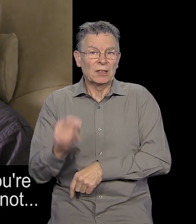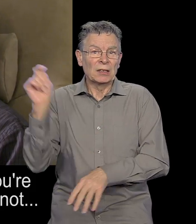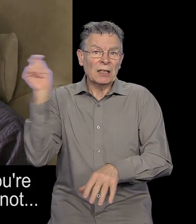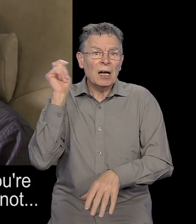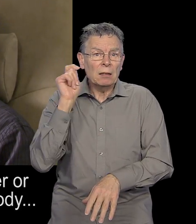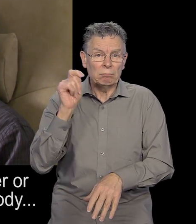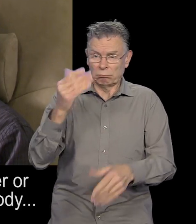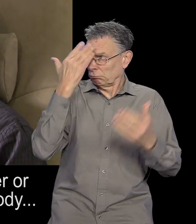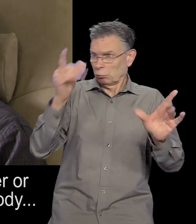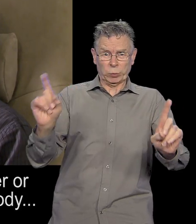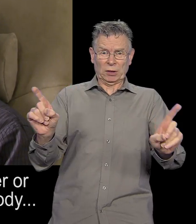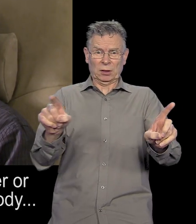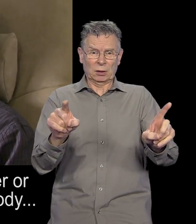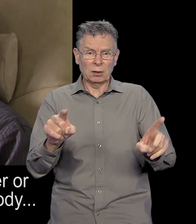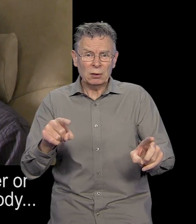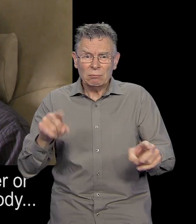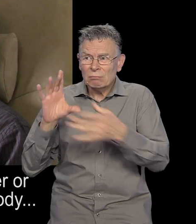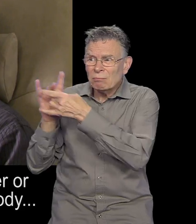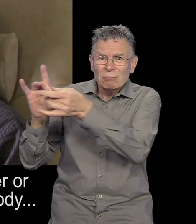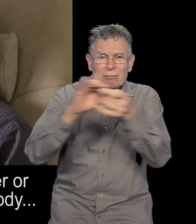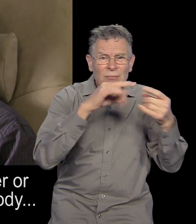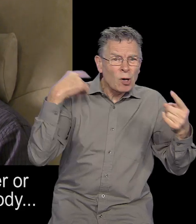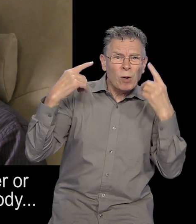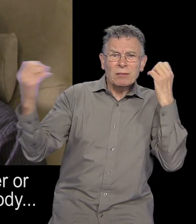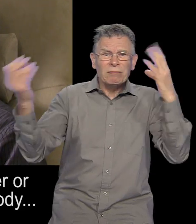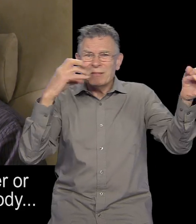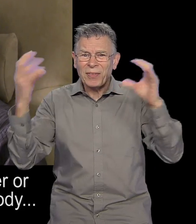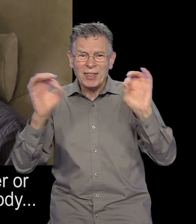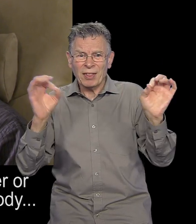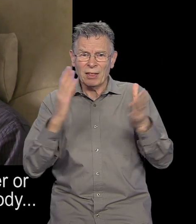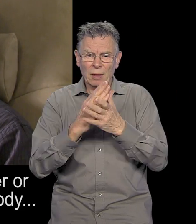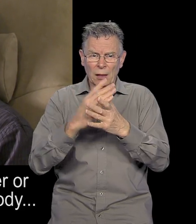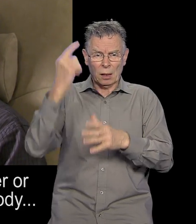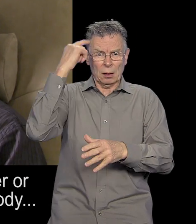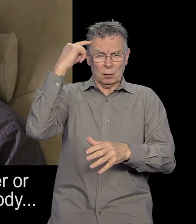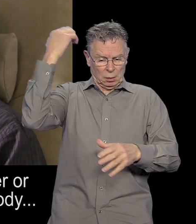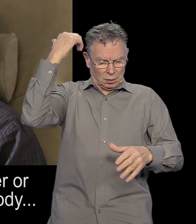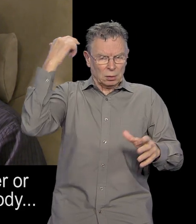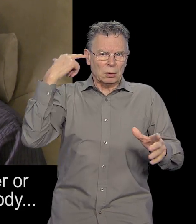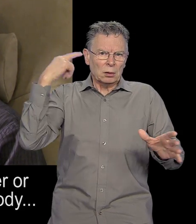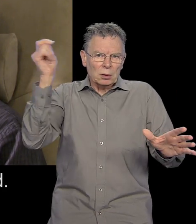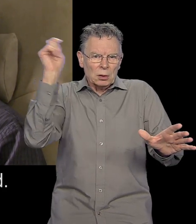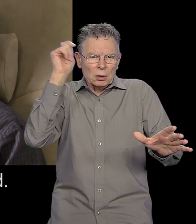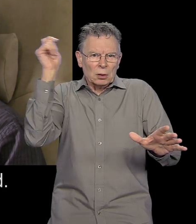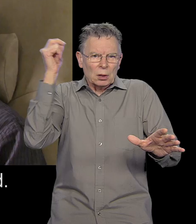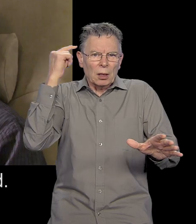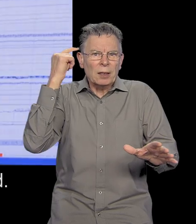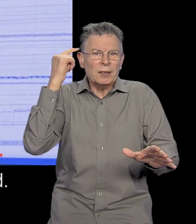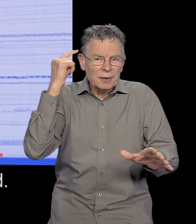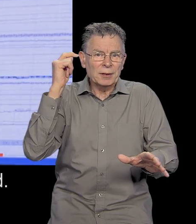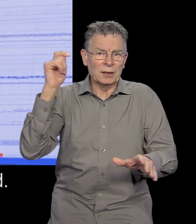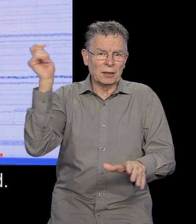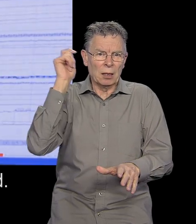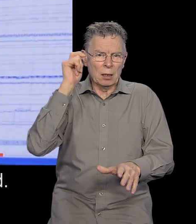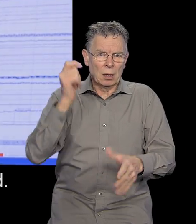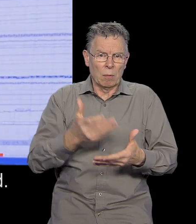a sound that is actually not there. So, there's no loudspeaker or sound source outside of your body that's generating